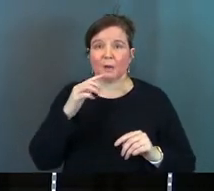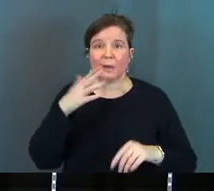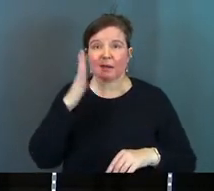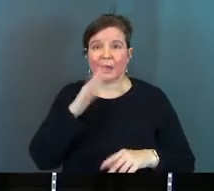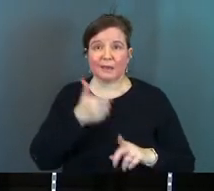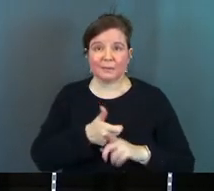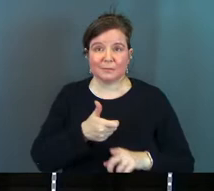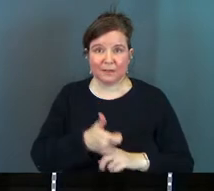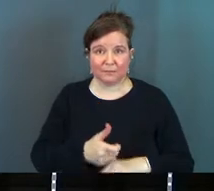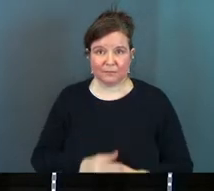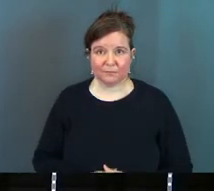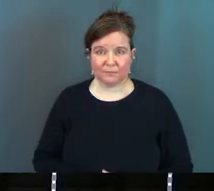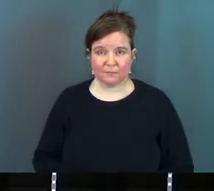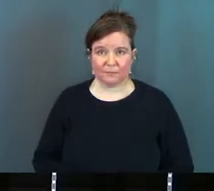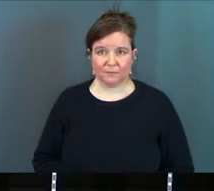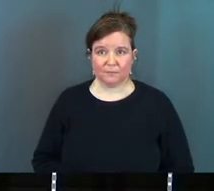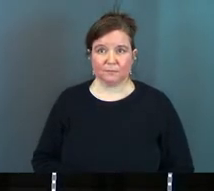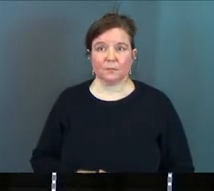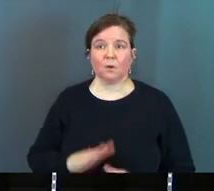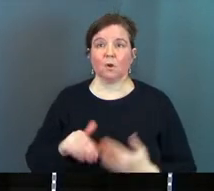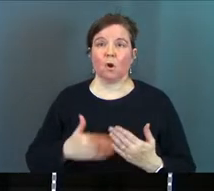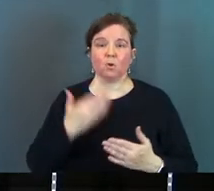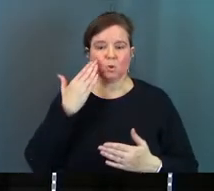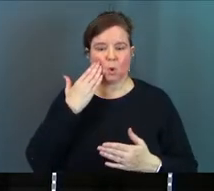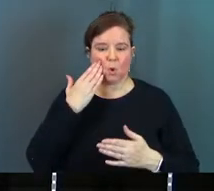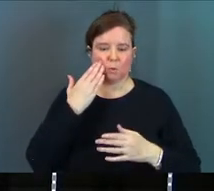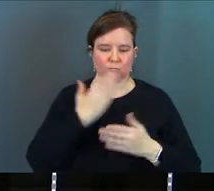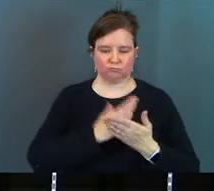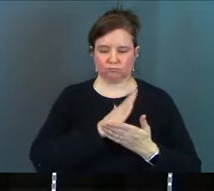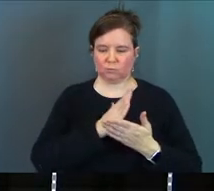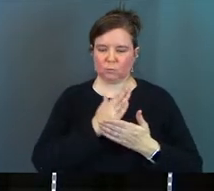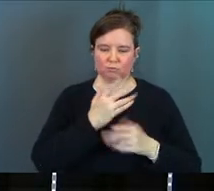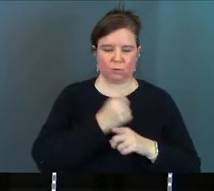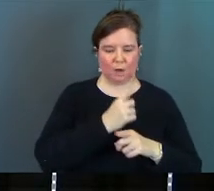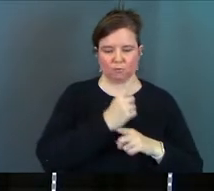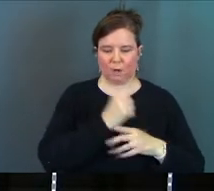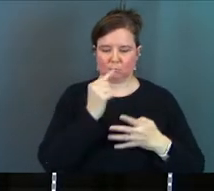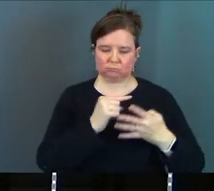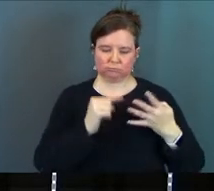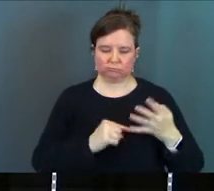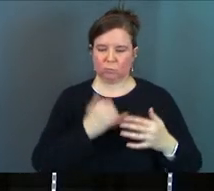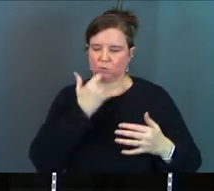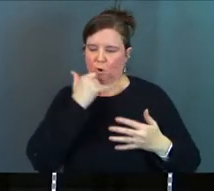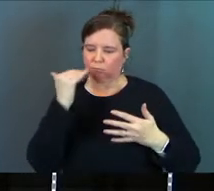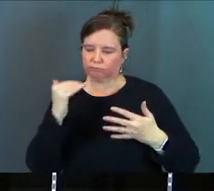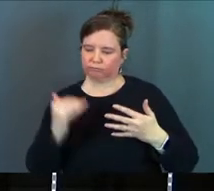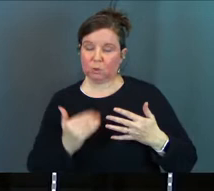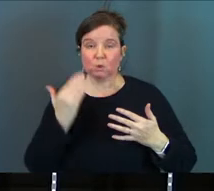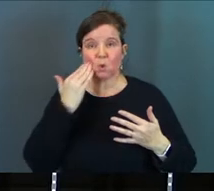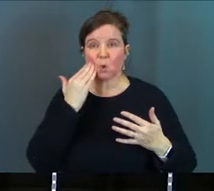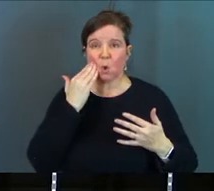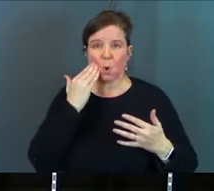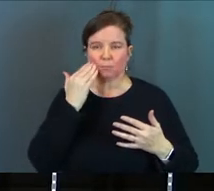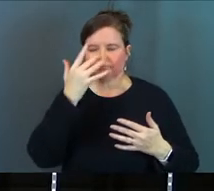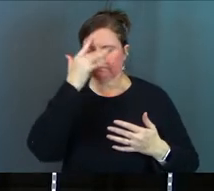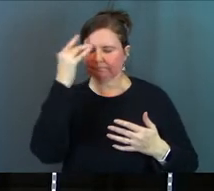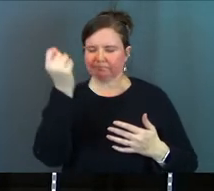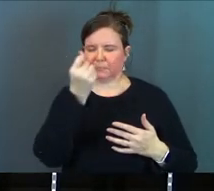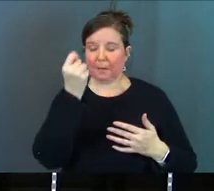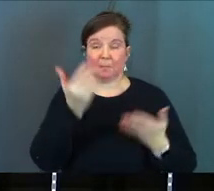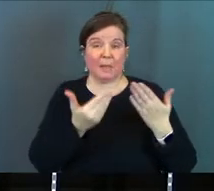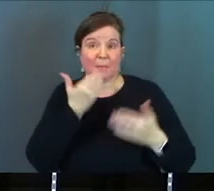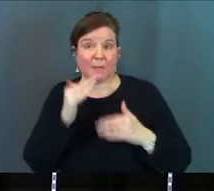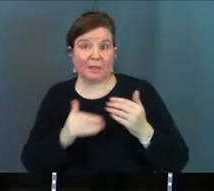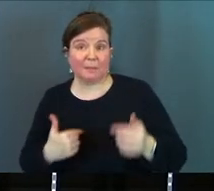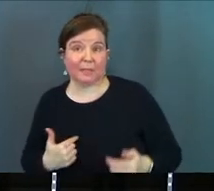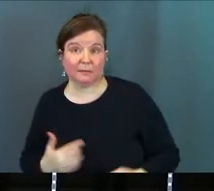himself. You know what all the rights are and you know what all the wrongs are. You know all the lists. You might know them by heart better than me.